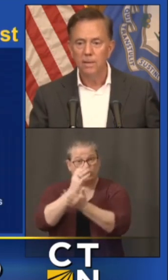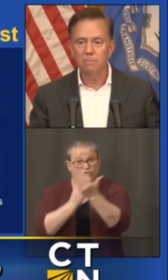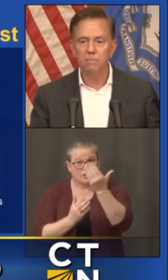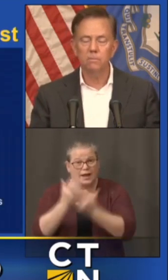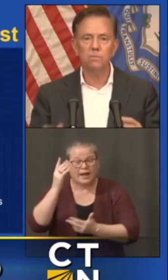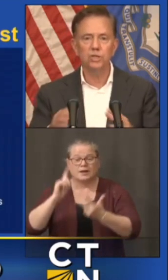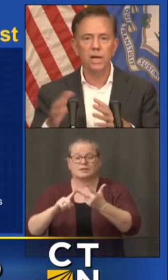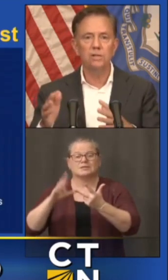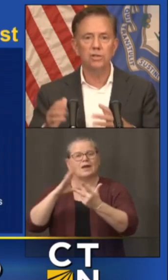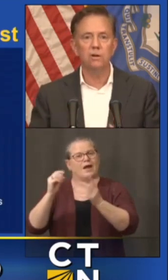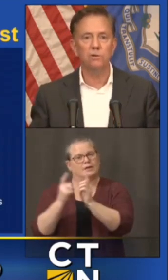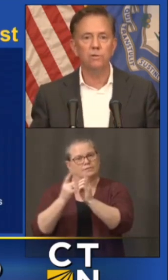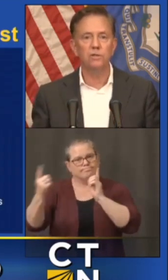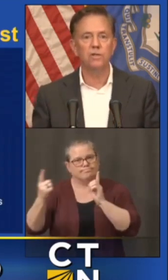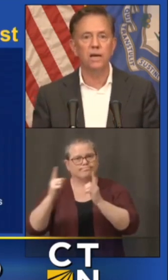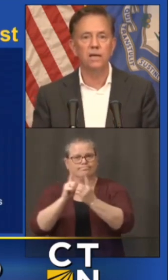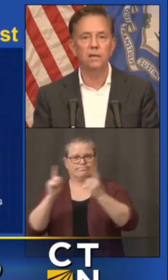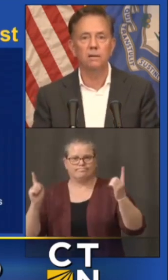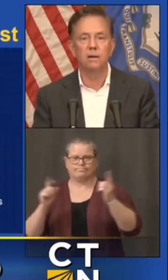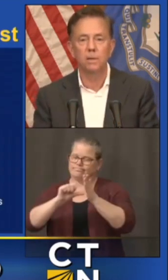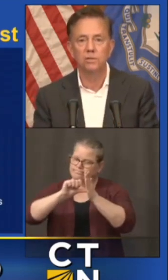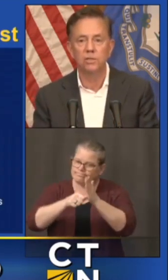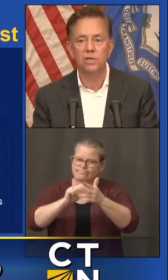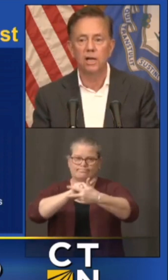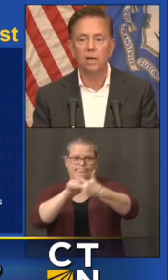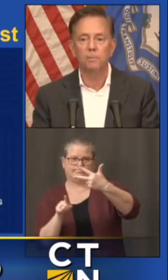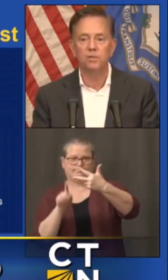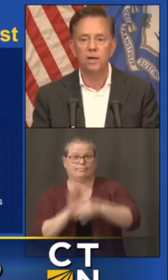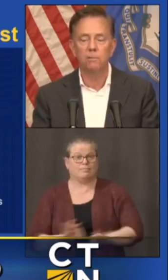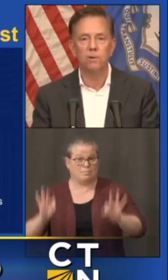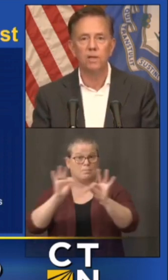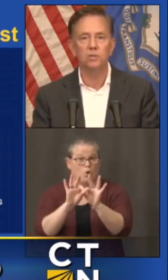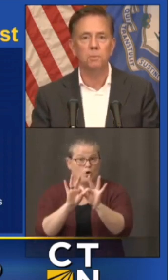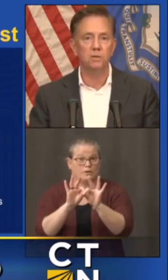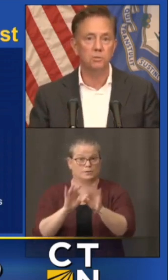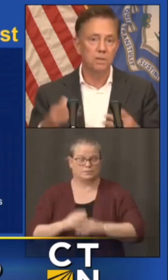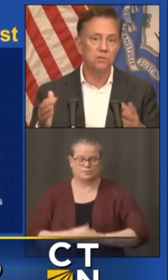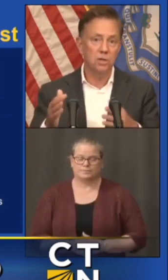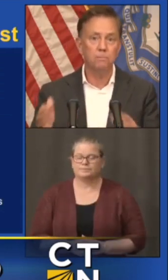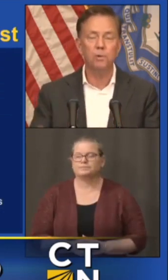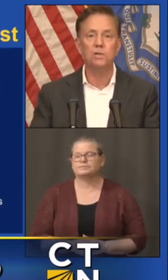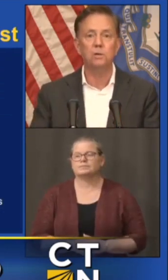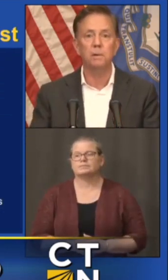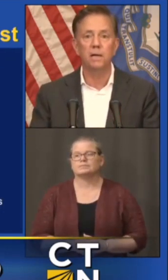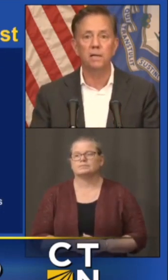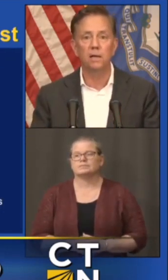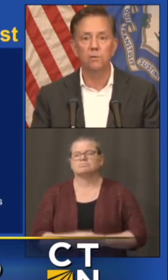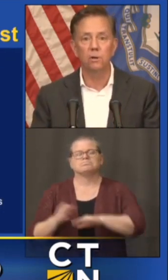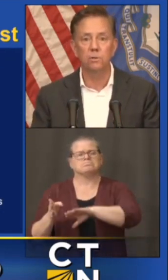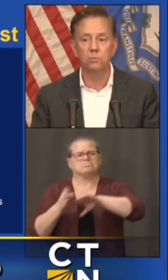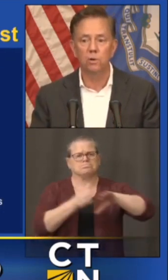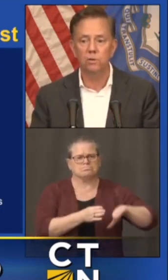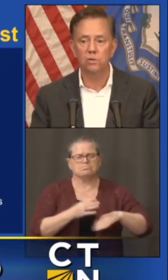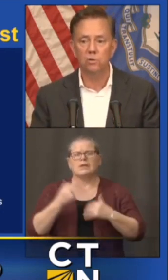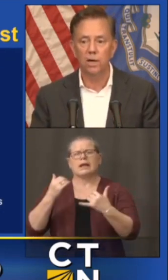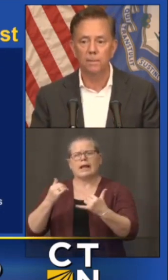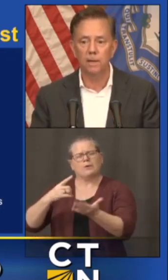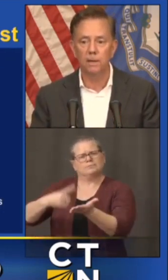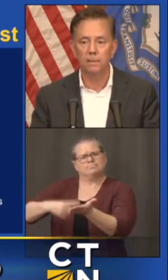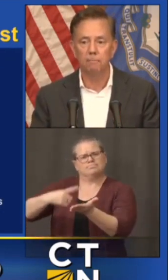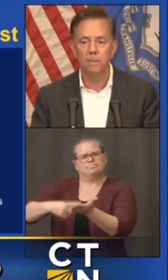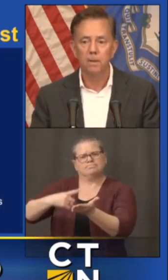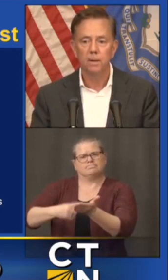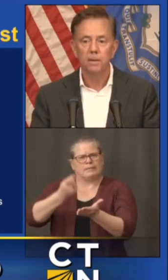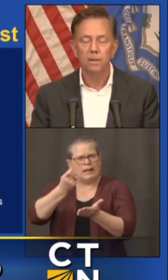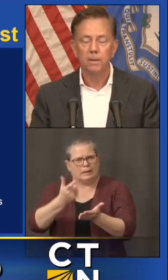let me change gears for a second and Melissa is going to help us out with this but there's been some press about it and I thought it was worth describing